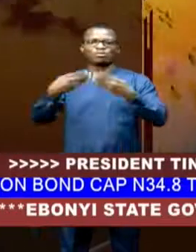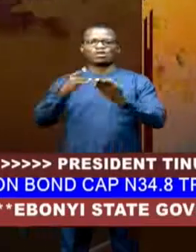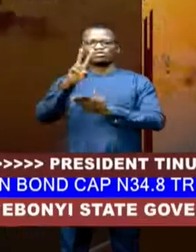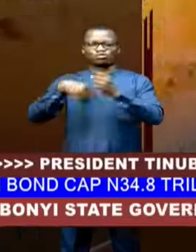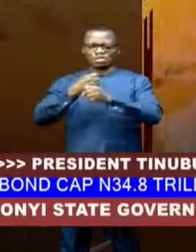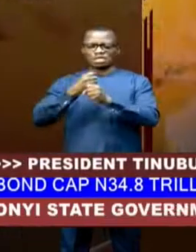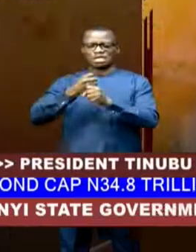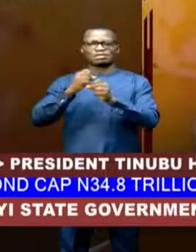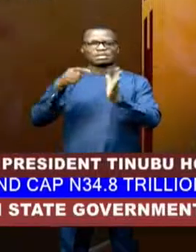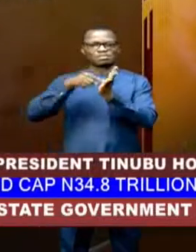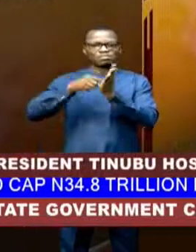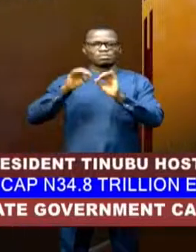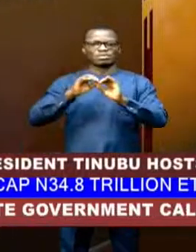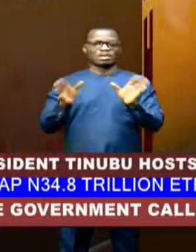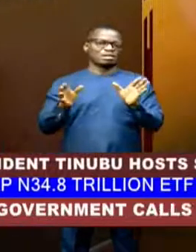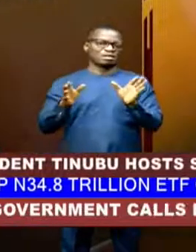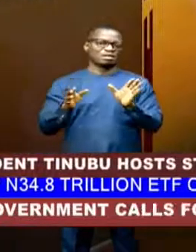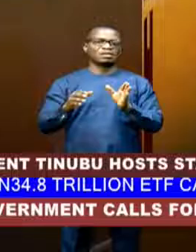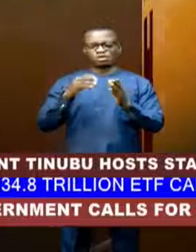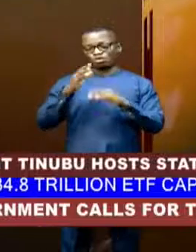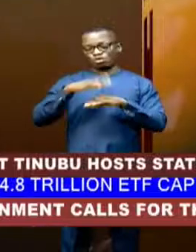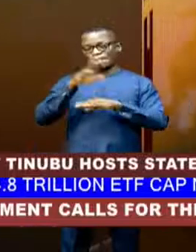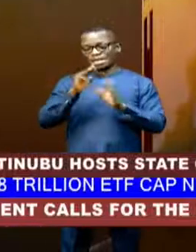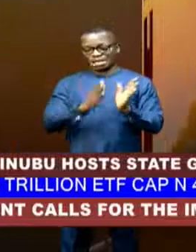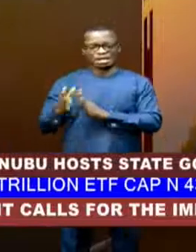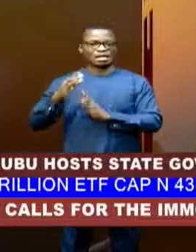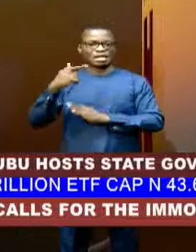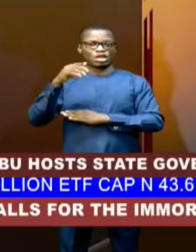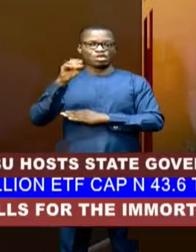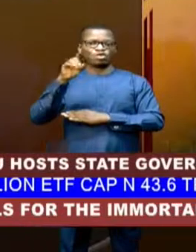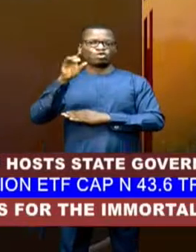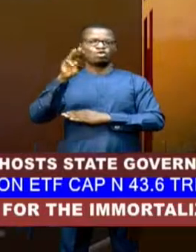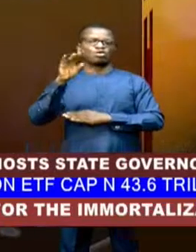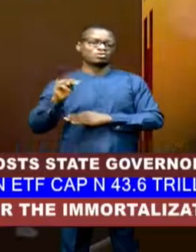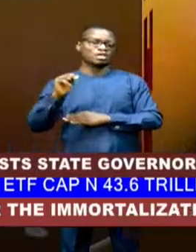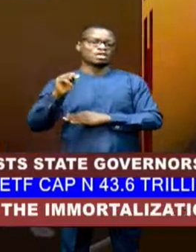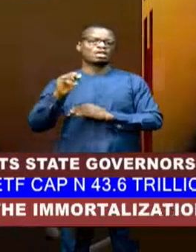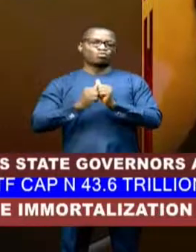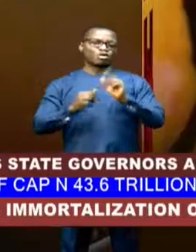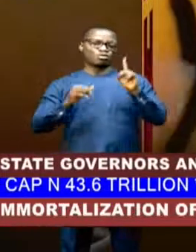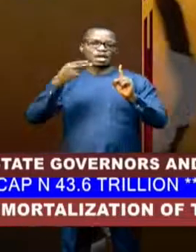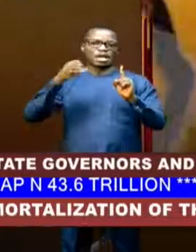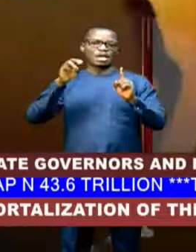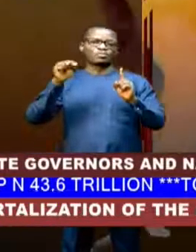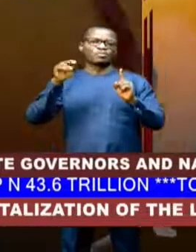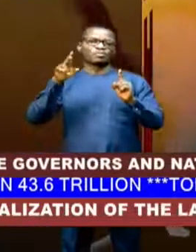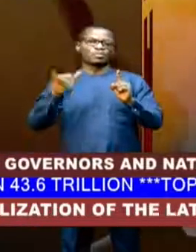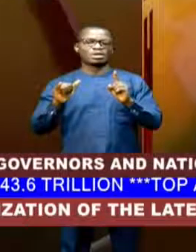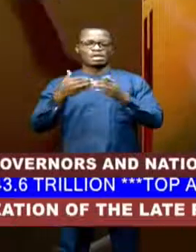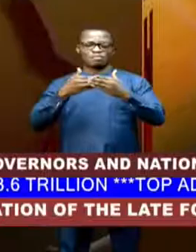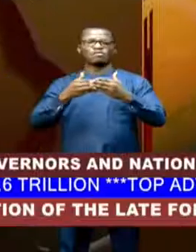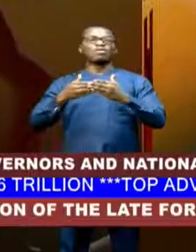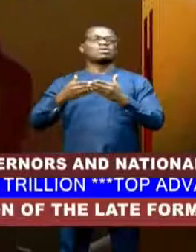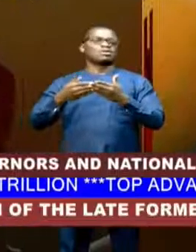Financial Crimes Commission last Monday arraigned Godwin Emifili and one Henry Omoile before the court on a 26